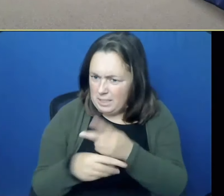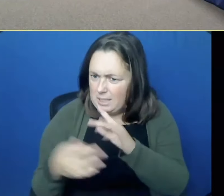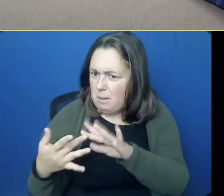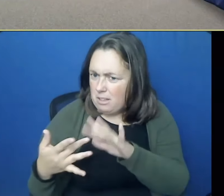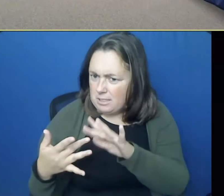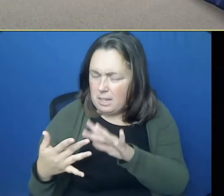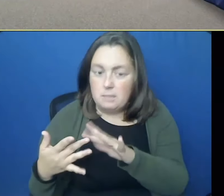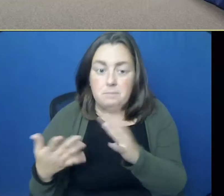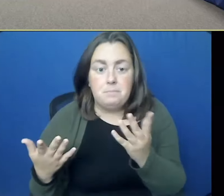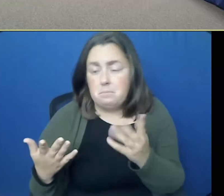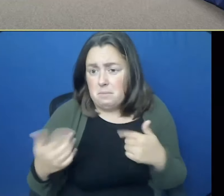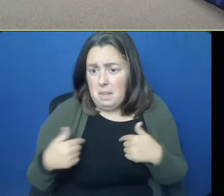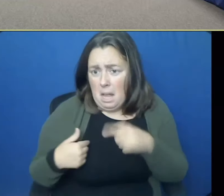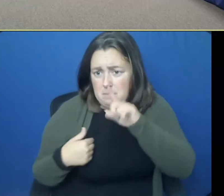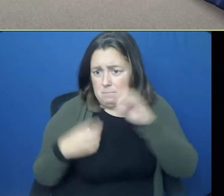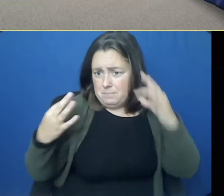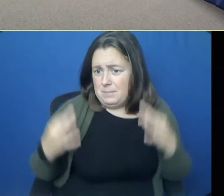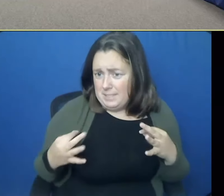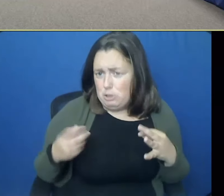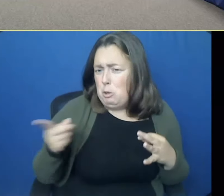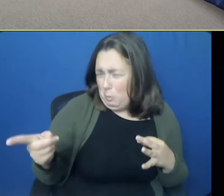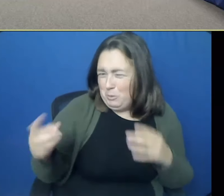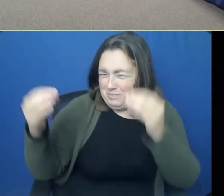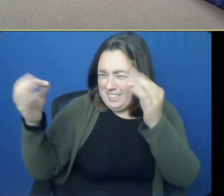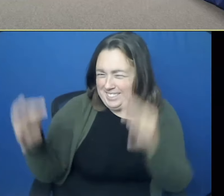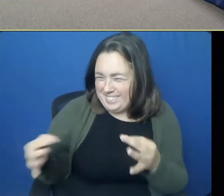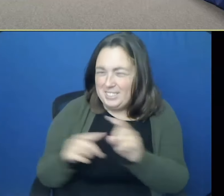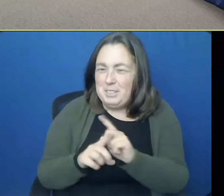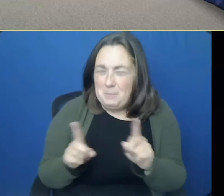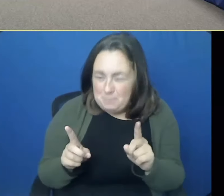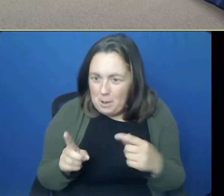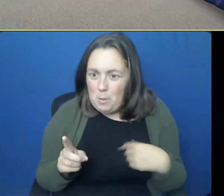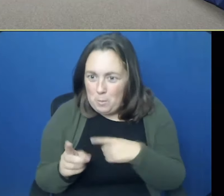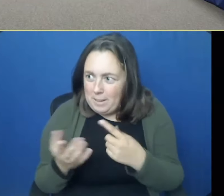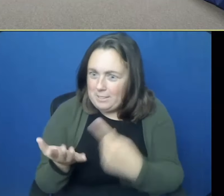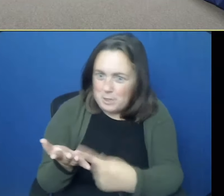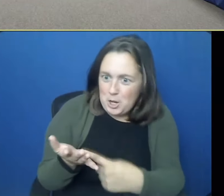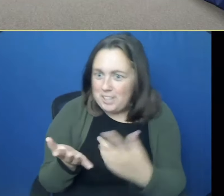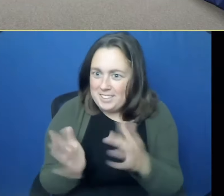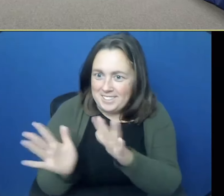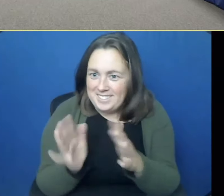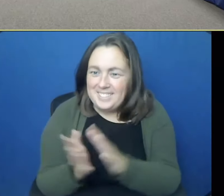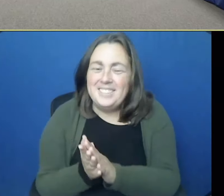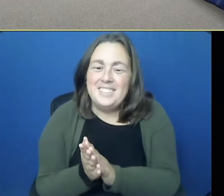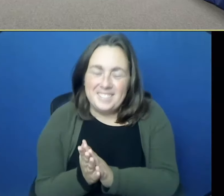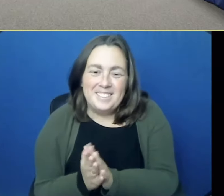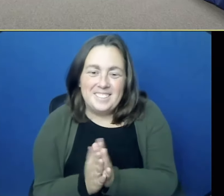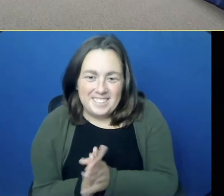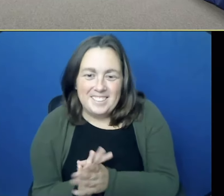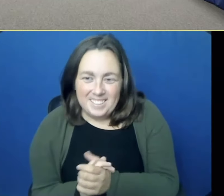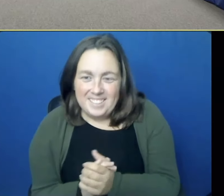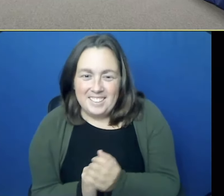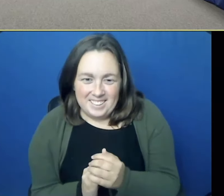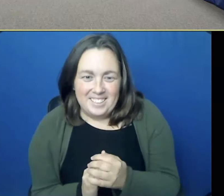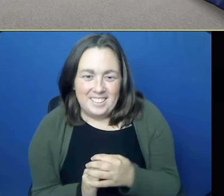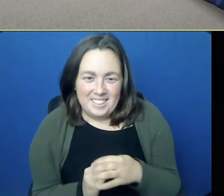So, and not that I, I don't make the decisions and obviously decisions. I play, I do tell the kids they're my decision. when work with my school, right? And